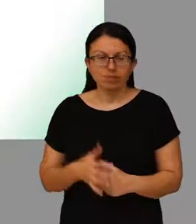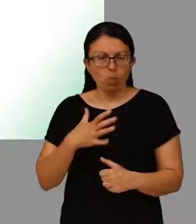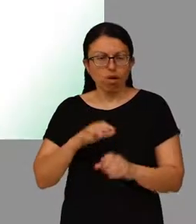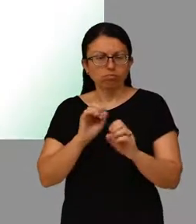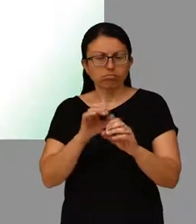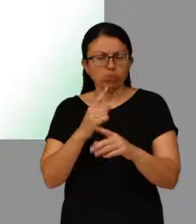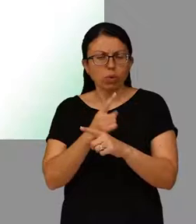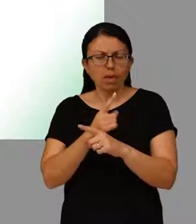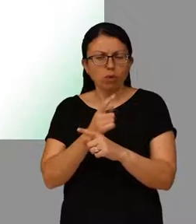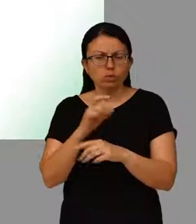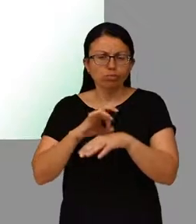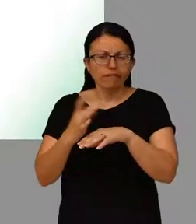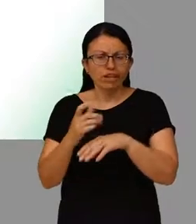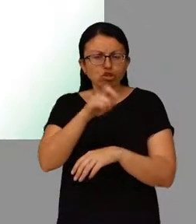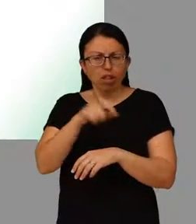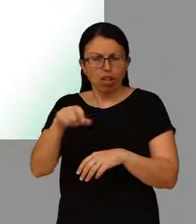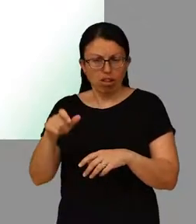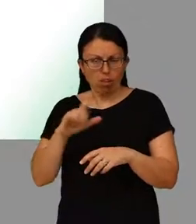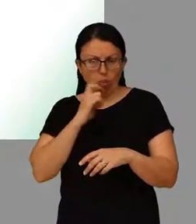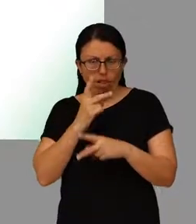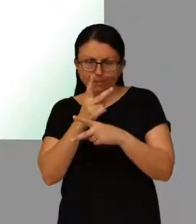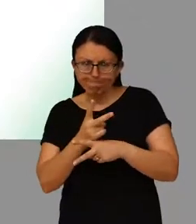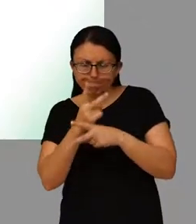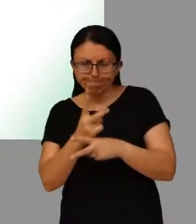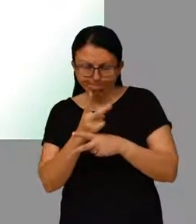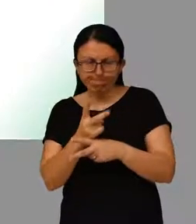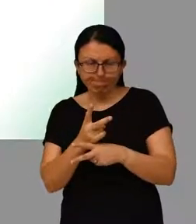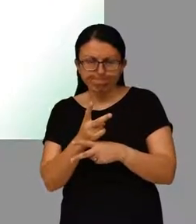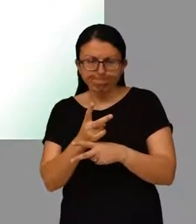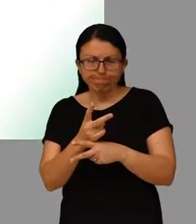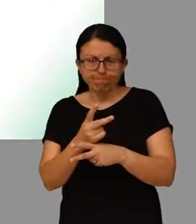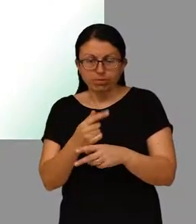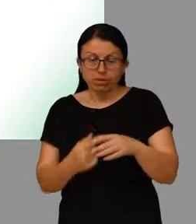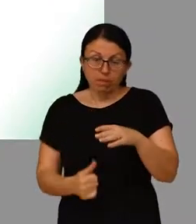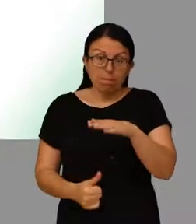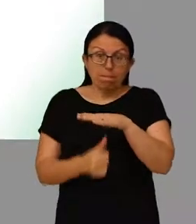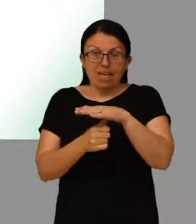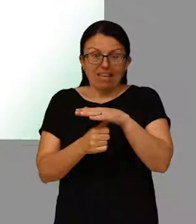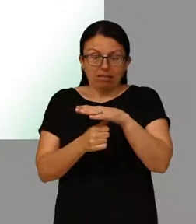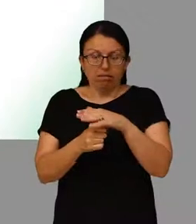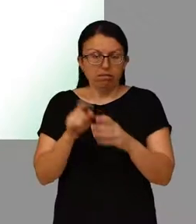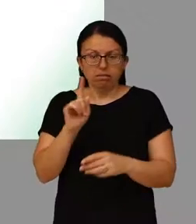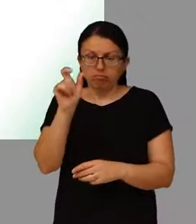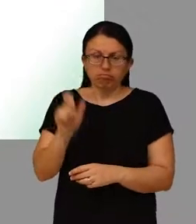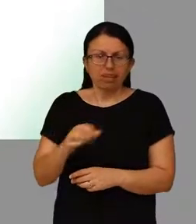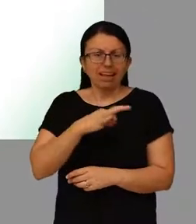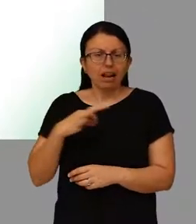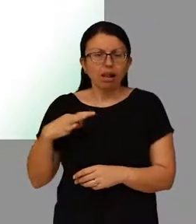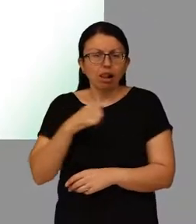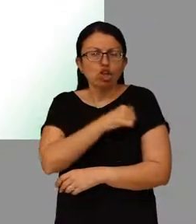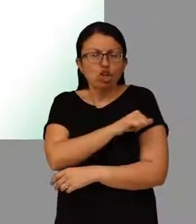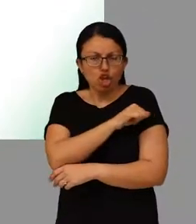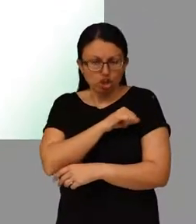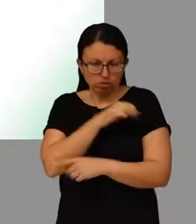I would like to talk to you about the professionals who will be involved with your care. Your main point of contact will be your clinical nurse